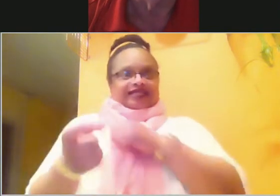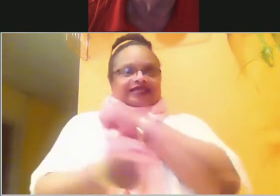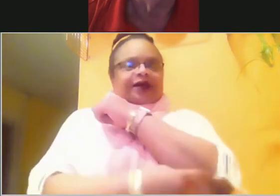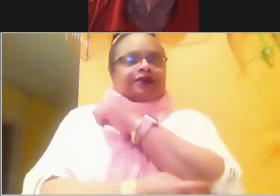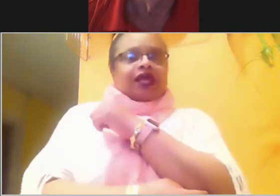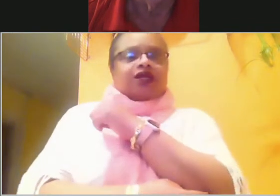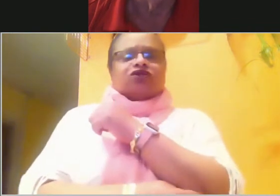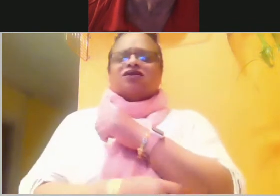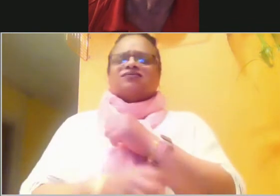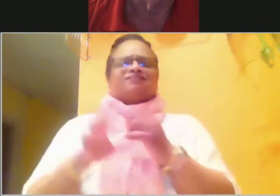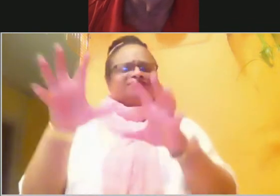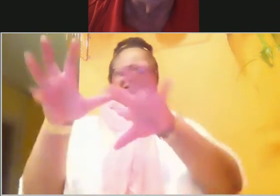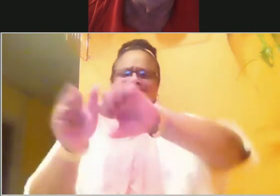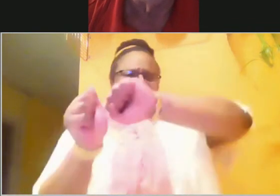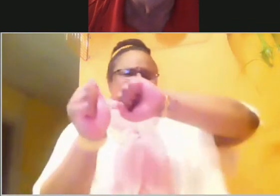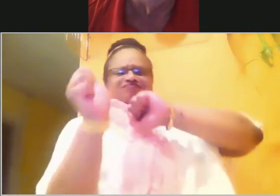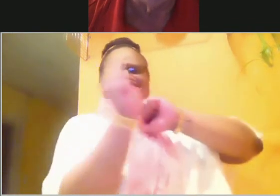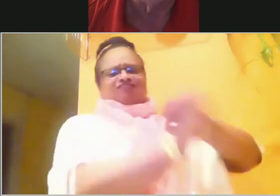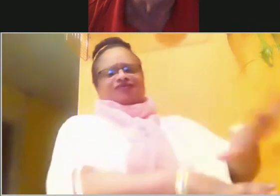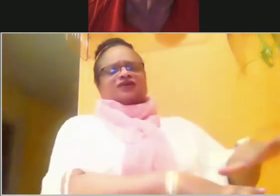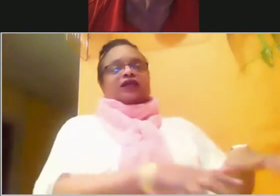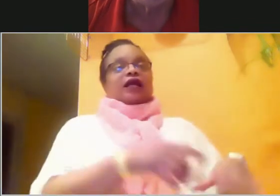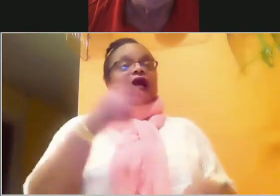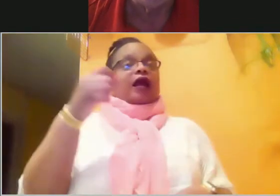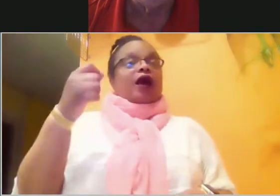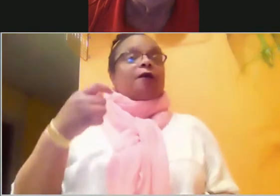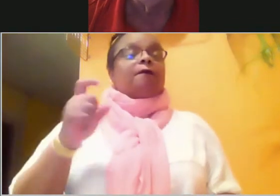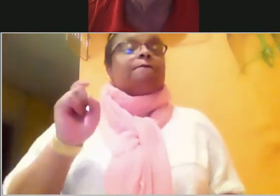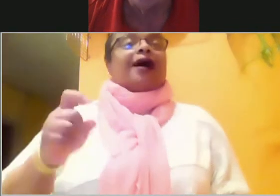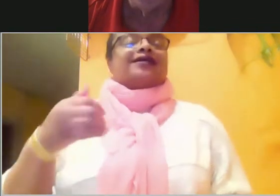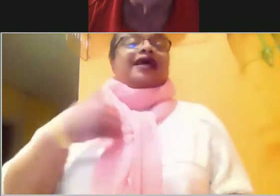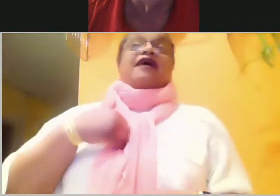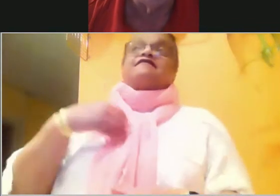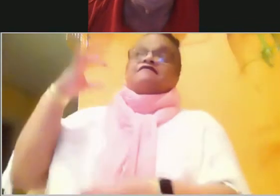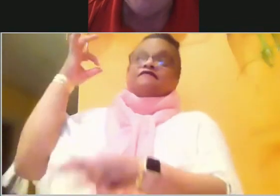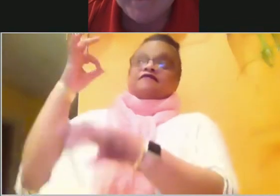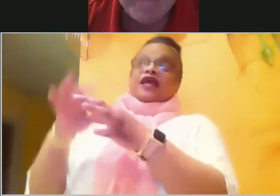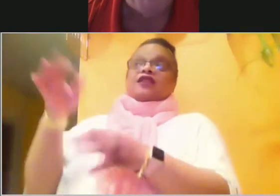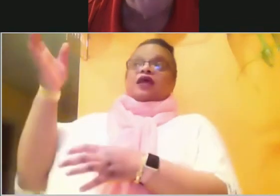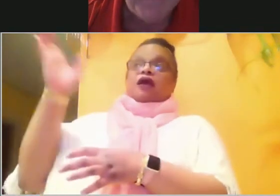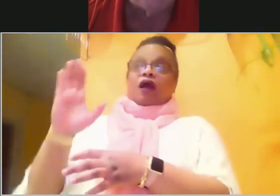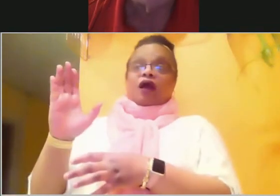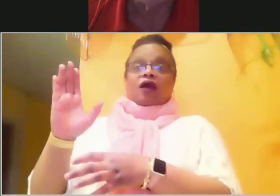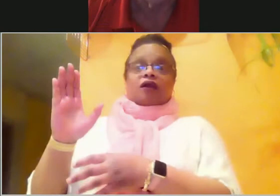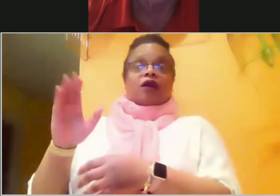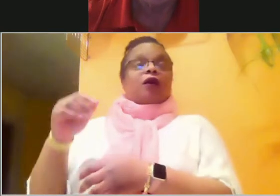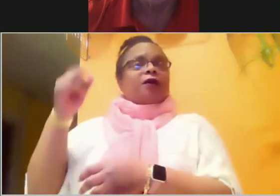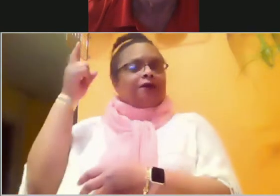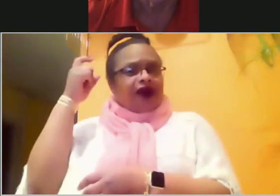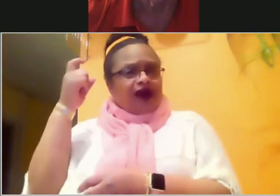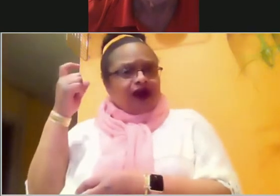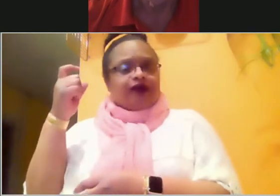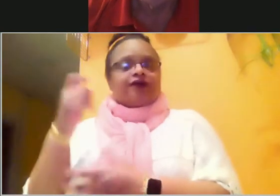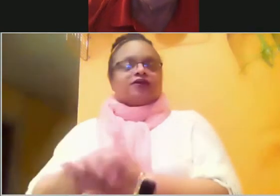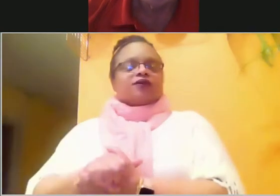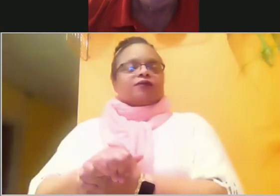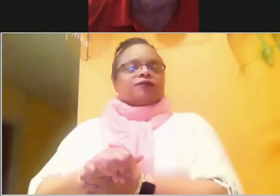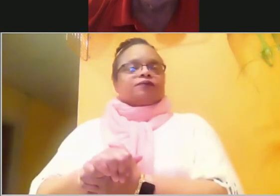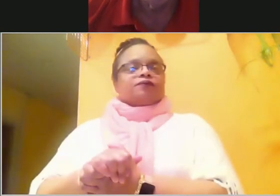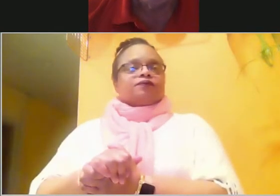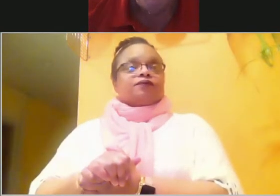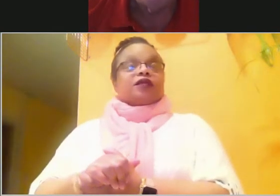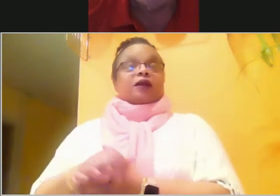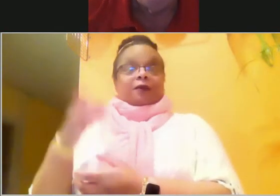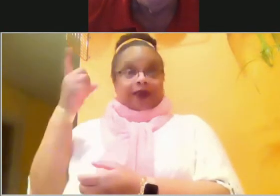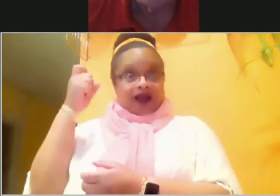with all of that. And just have faith in God, because in the end, he will, now presently he's taking care of us, but in